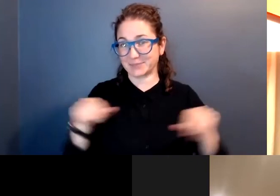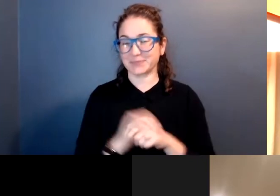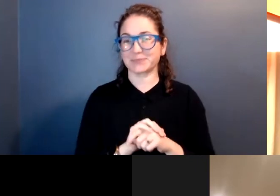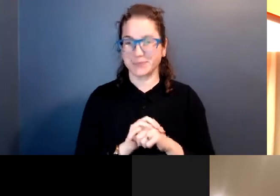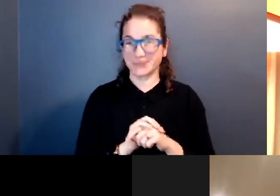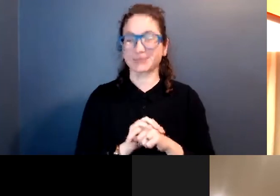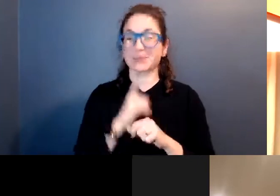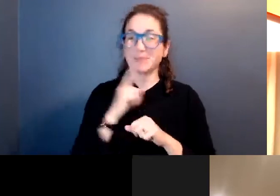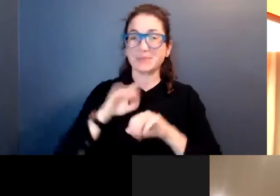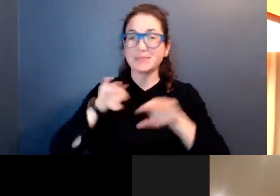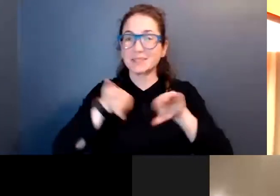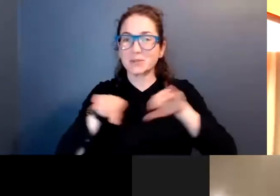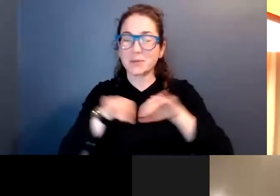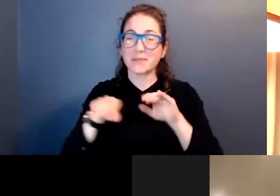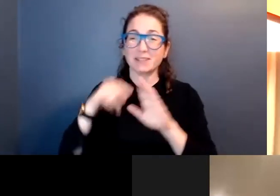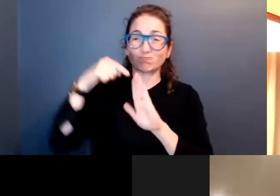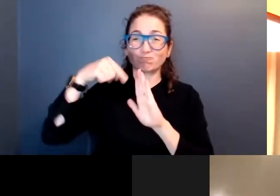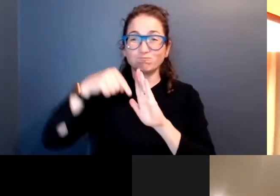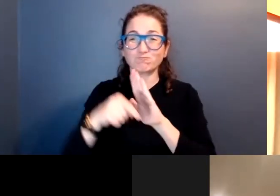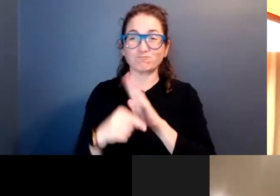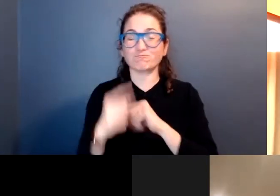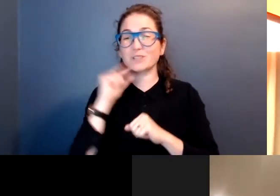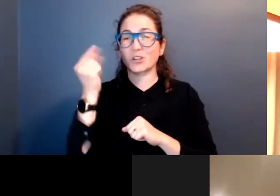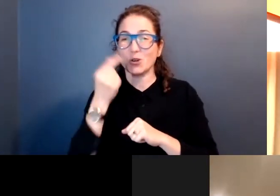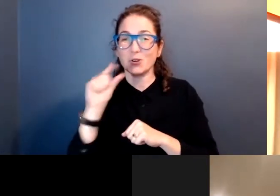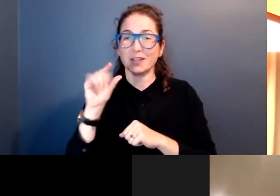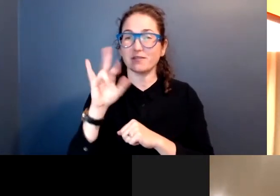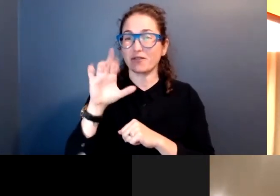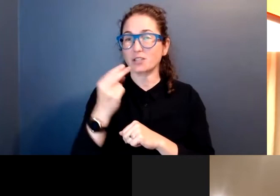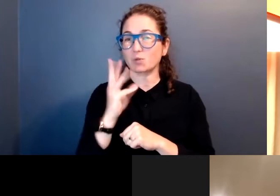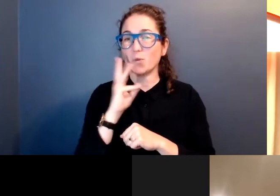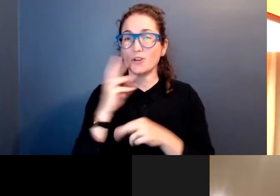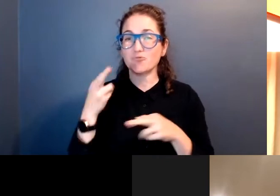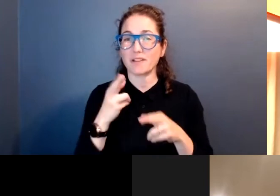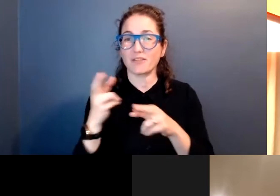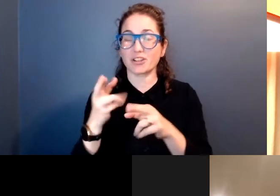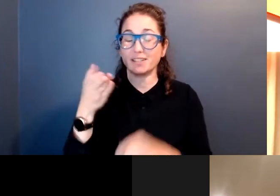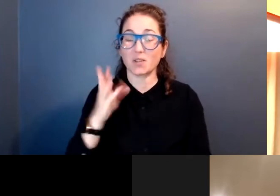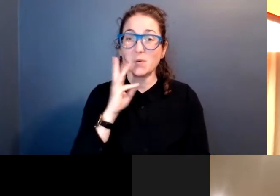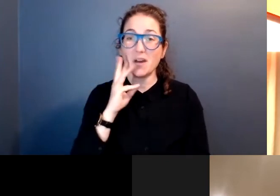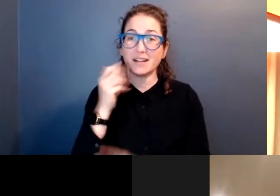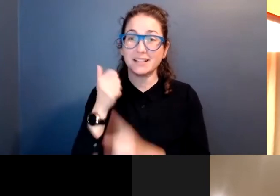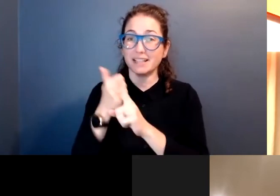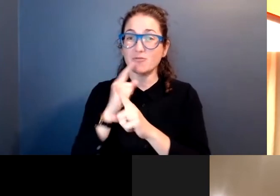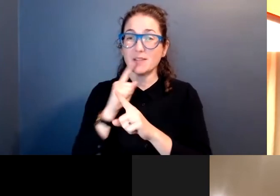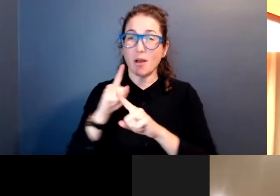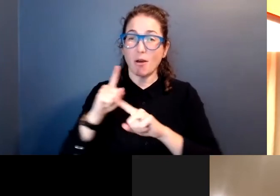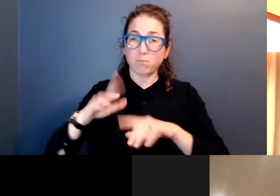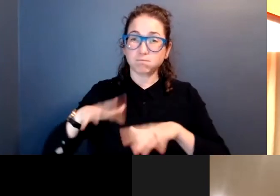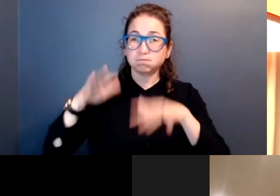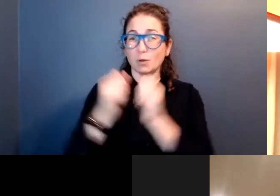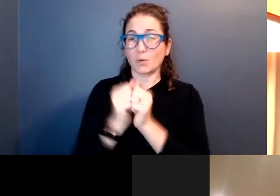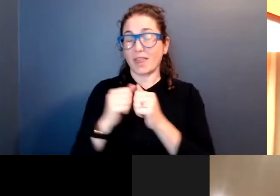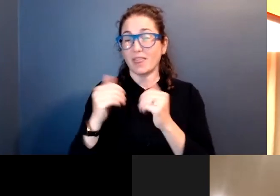Swimming in the deep dark emerald green fresh waters rivers where the water was feel filled with fresh